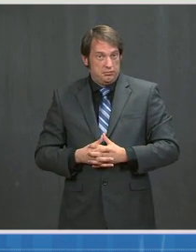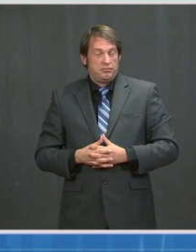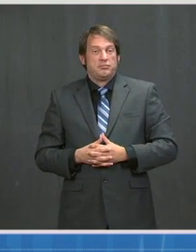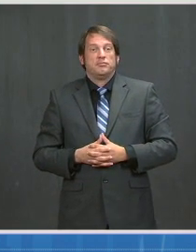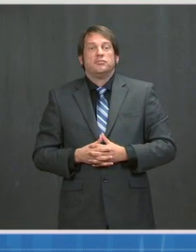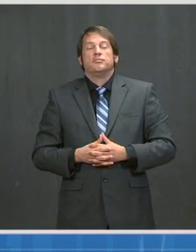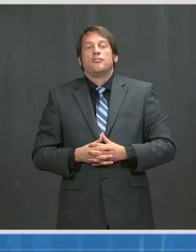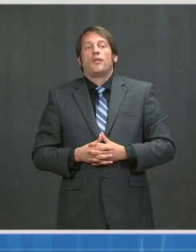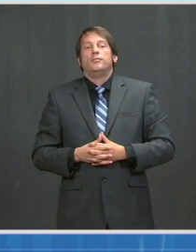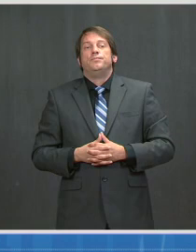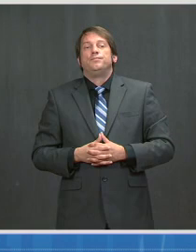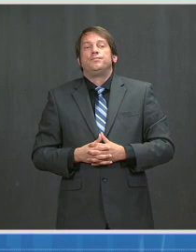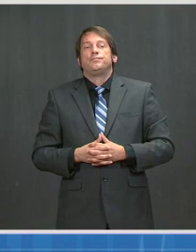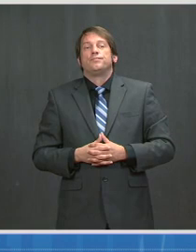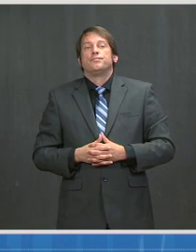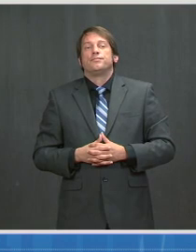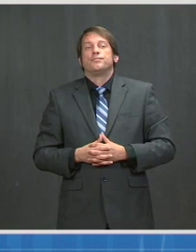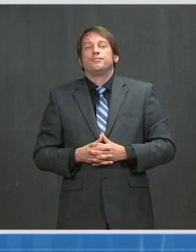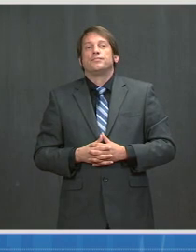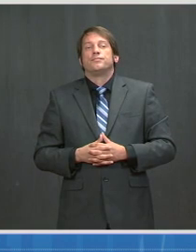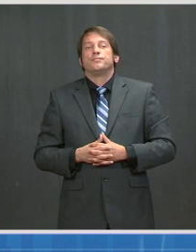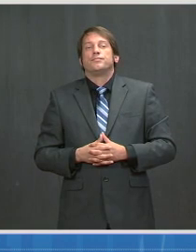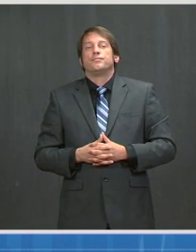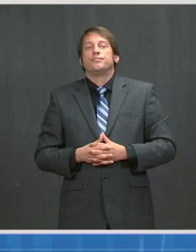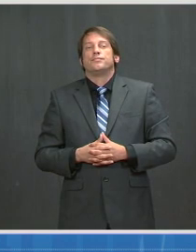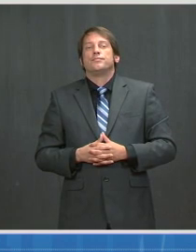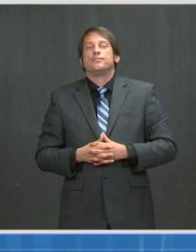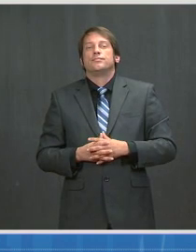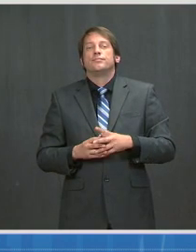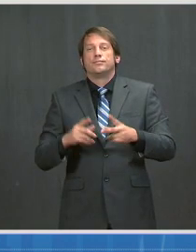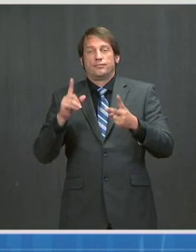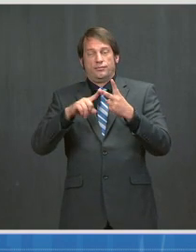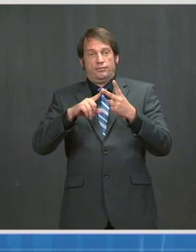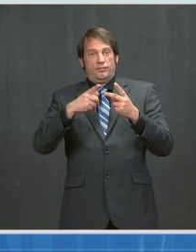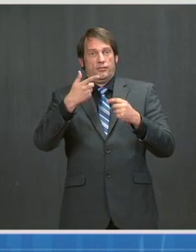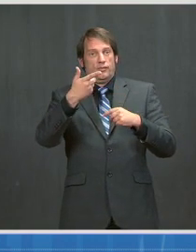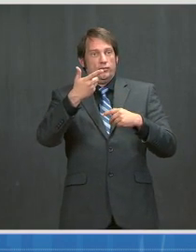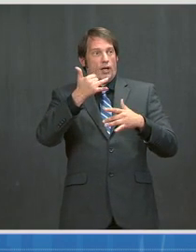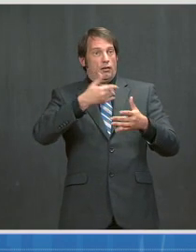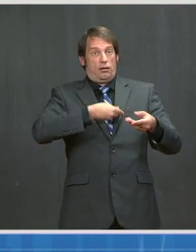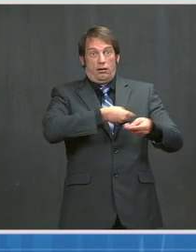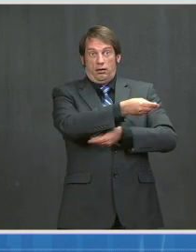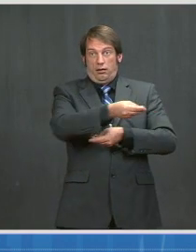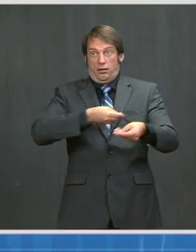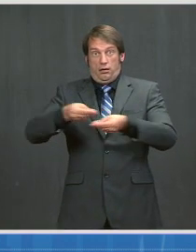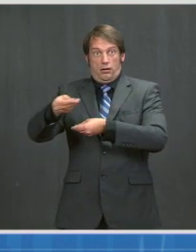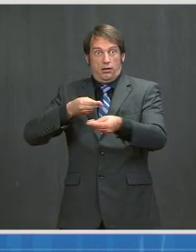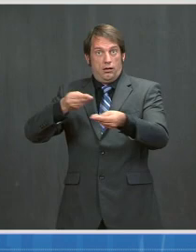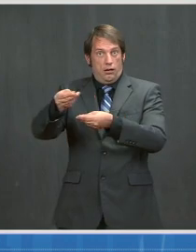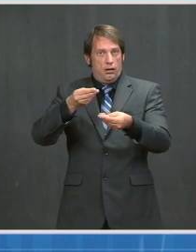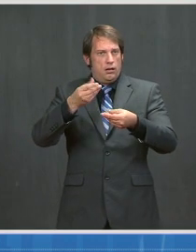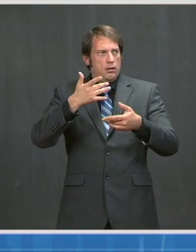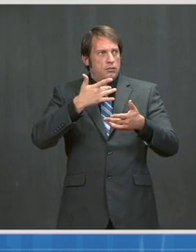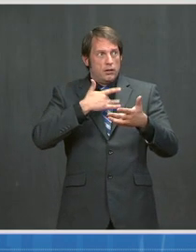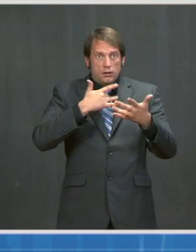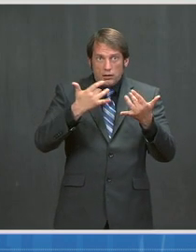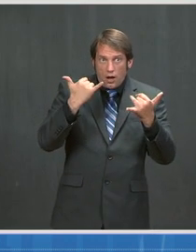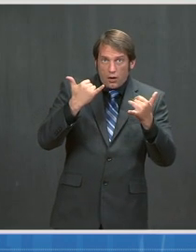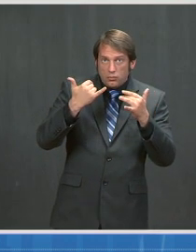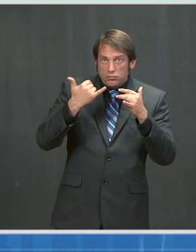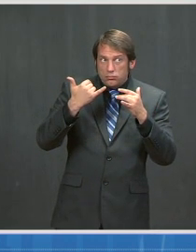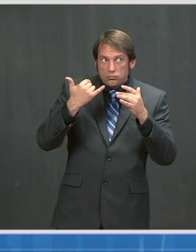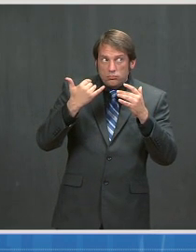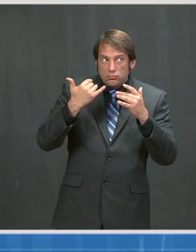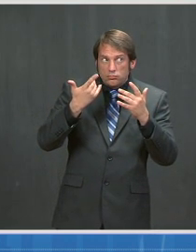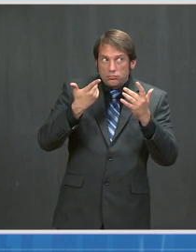of data we have on transmission patterns, of whether warmer weather will have any impact on the spread of the virus? Mr. Let's go to